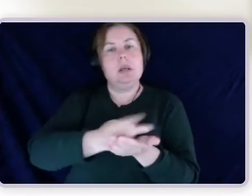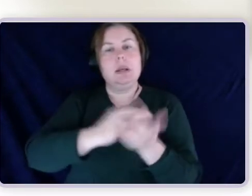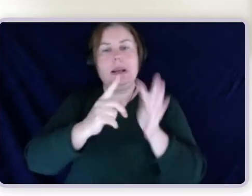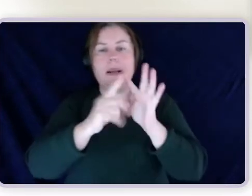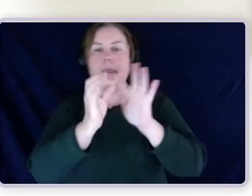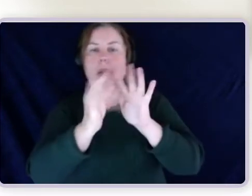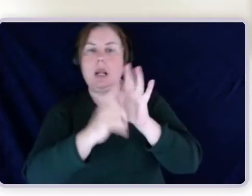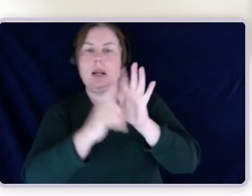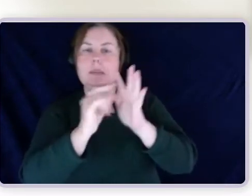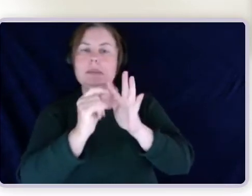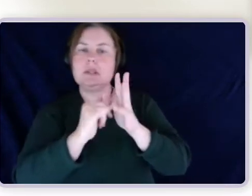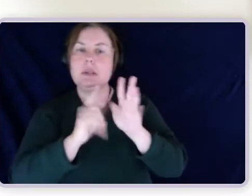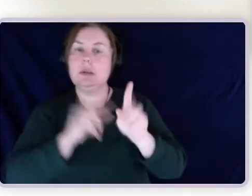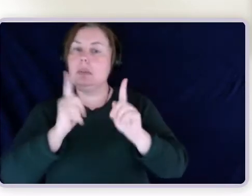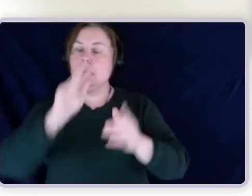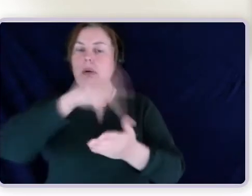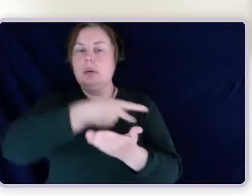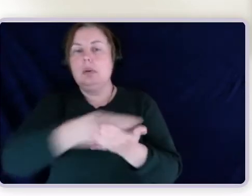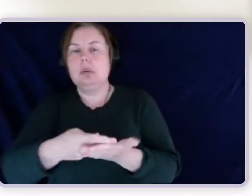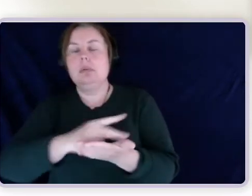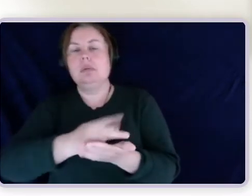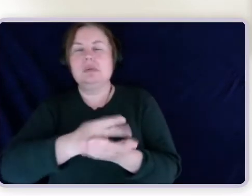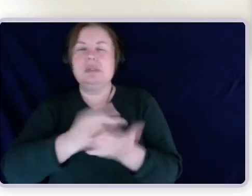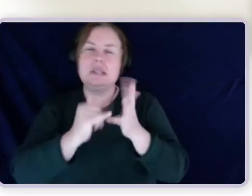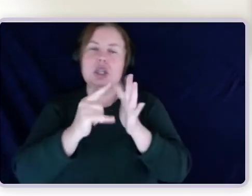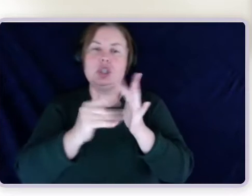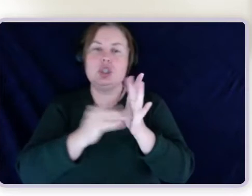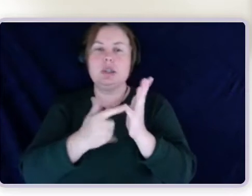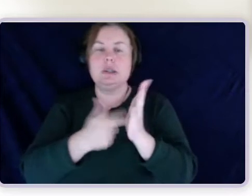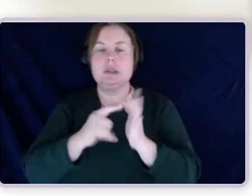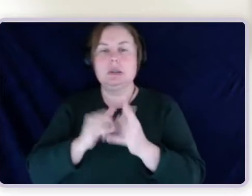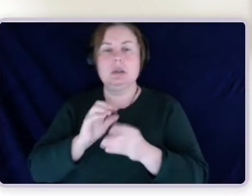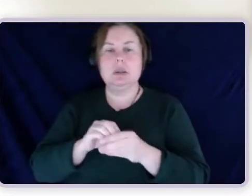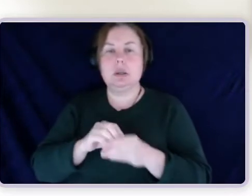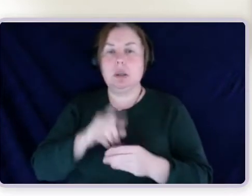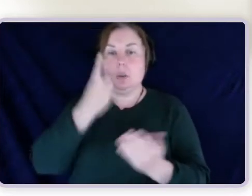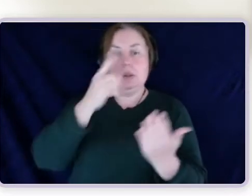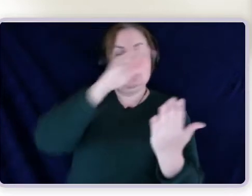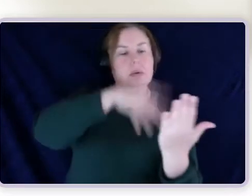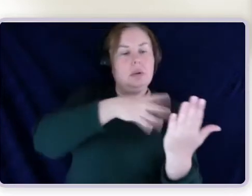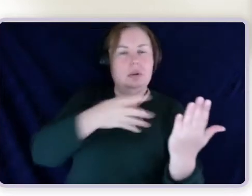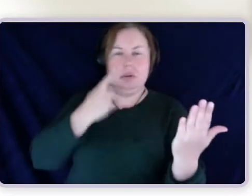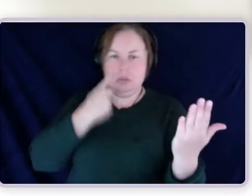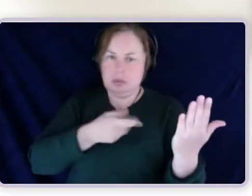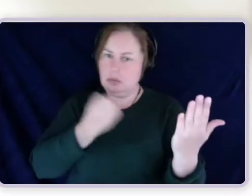thing to note here, and one challenge that we see is there is no table for pain. Someone who is experiencing chronic pain,